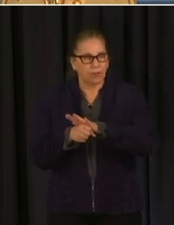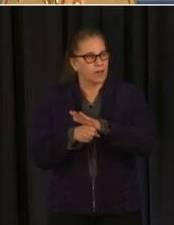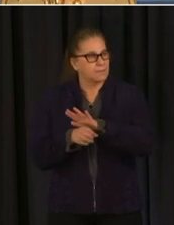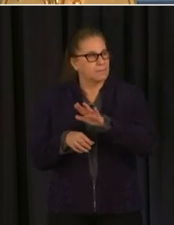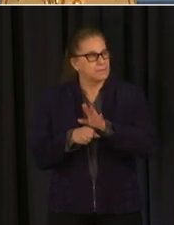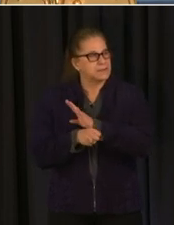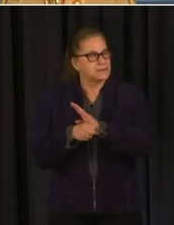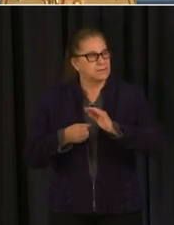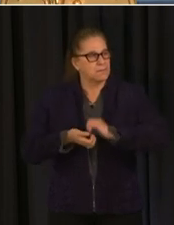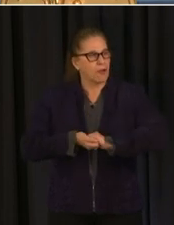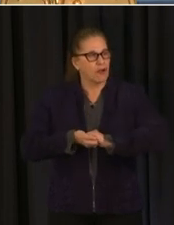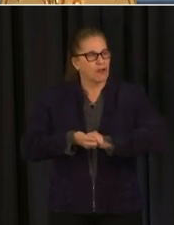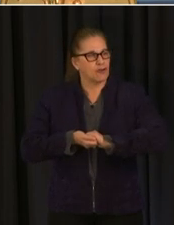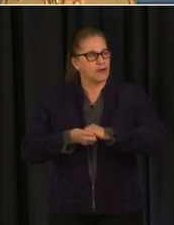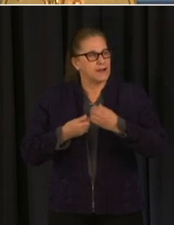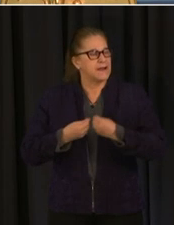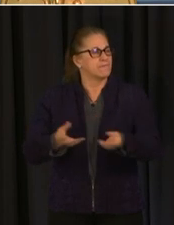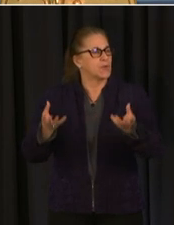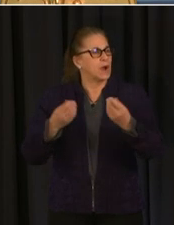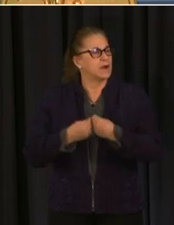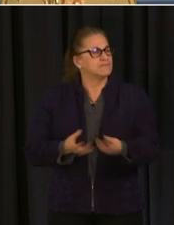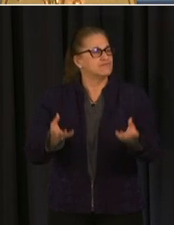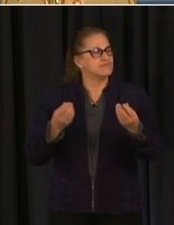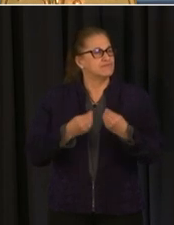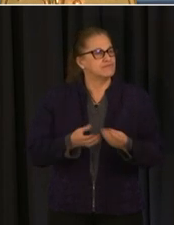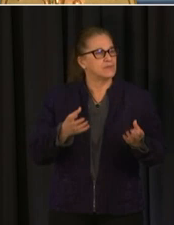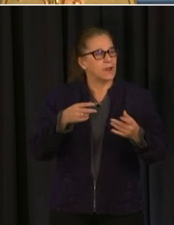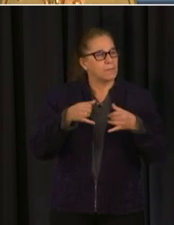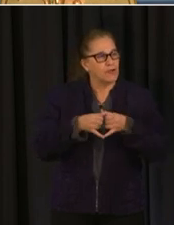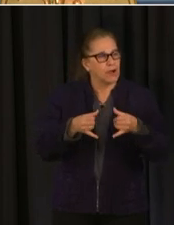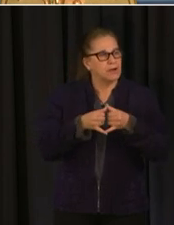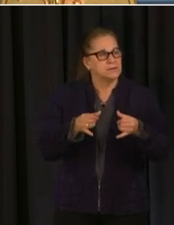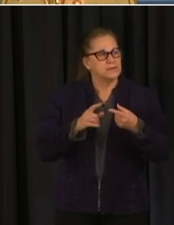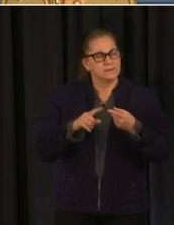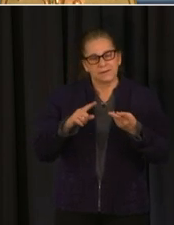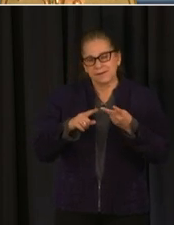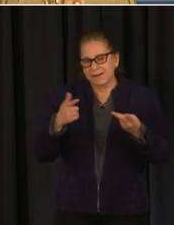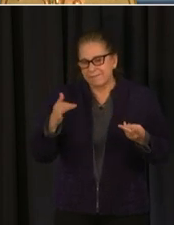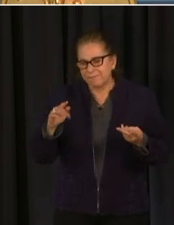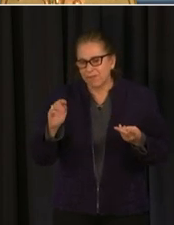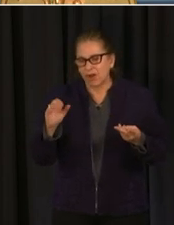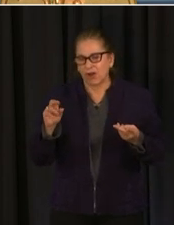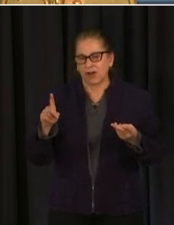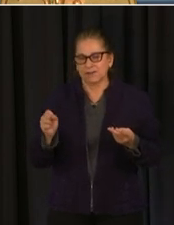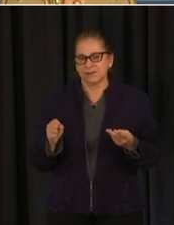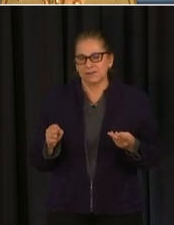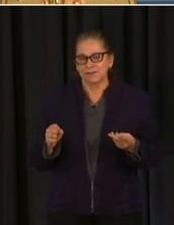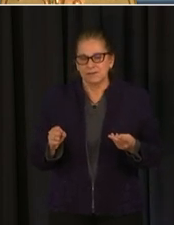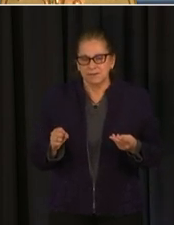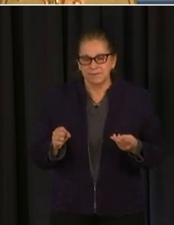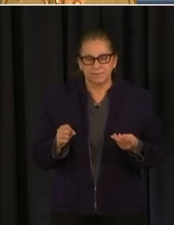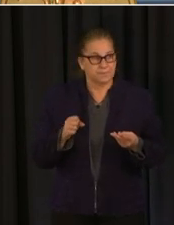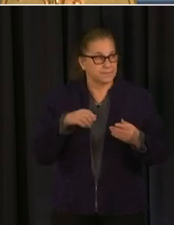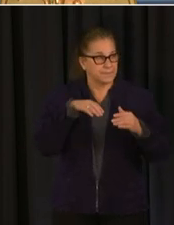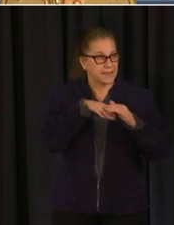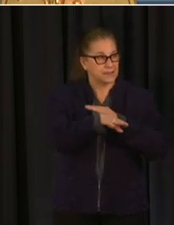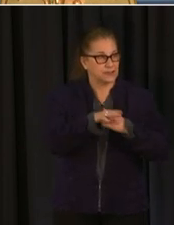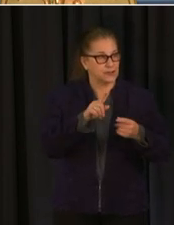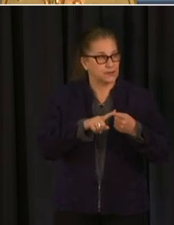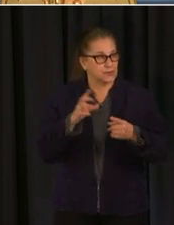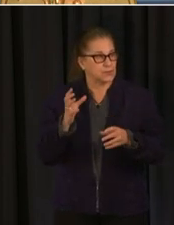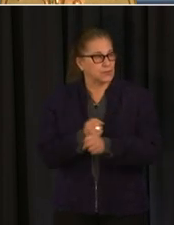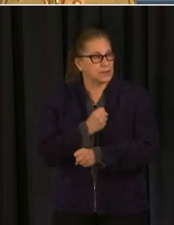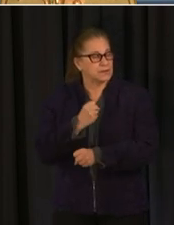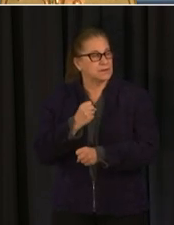if you haven't signed up uh you need to enter to win this is a big giveaway it's a big deal um and you